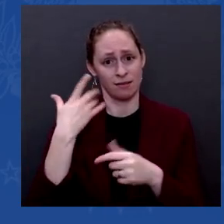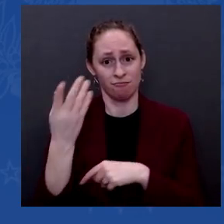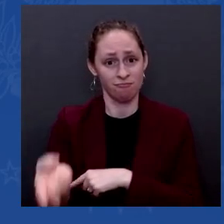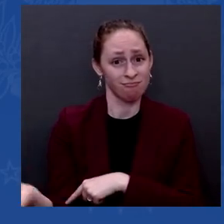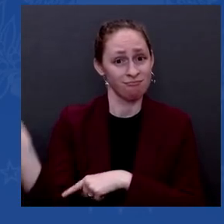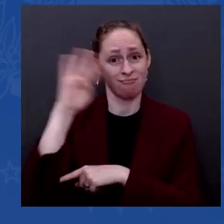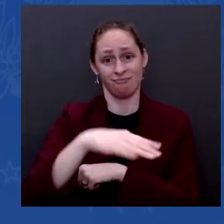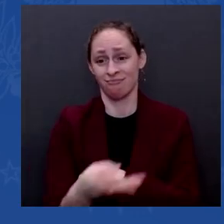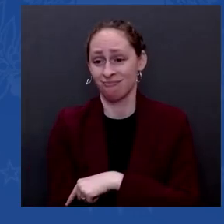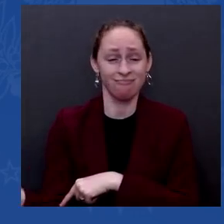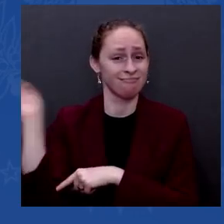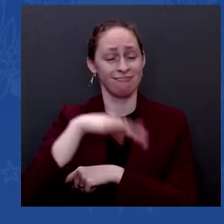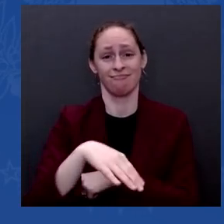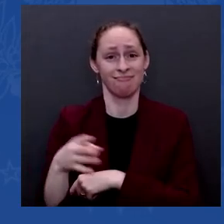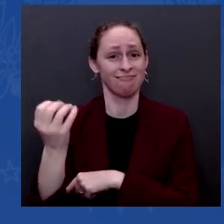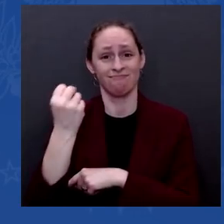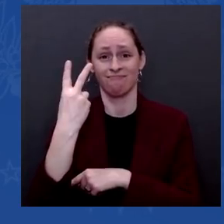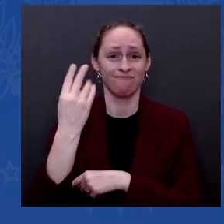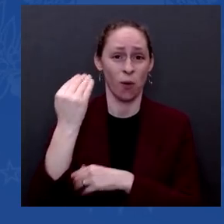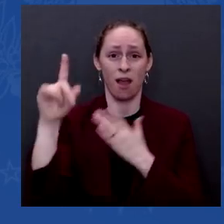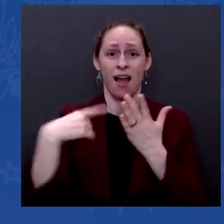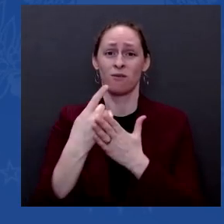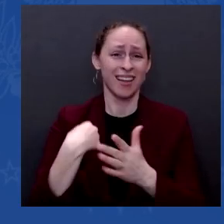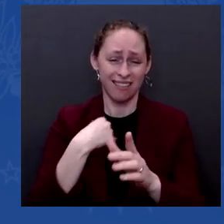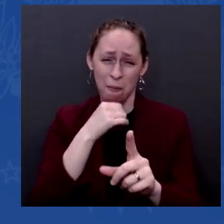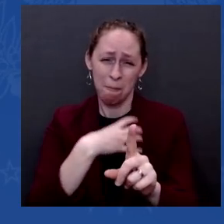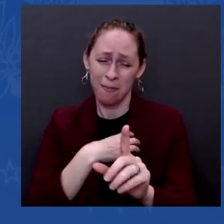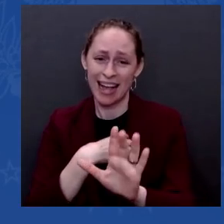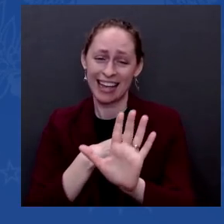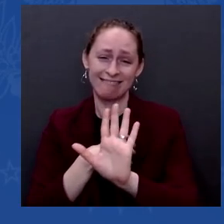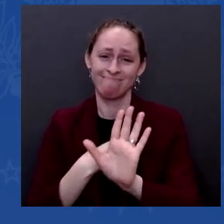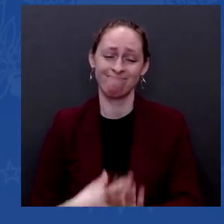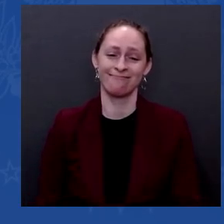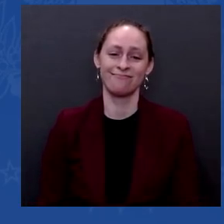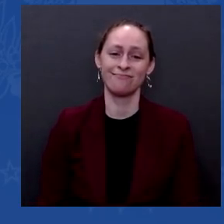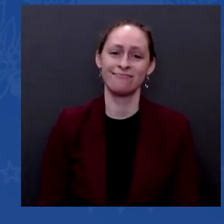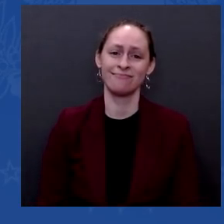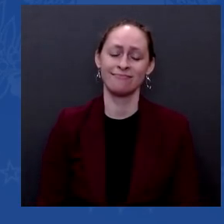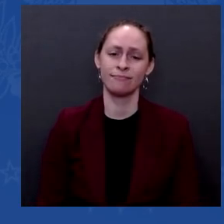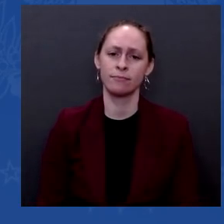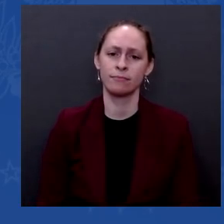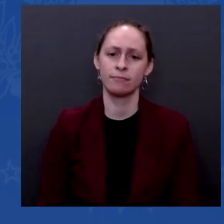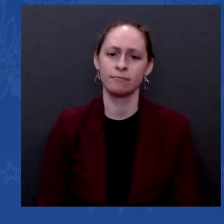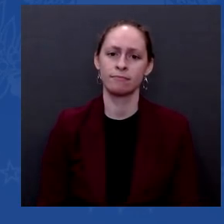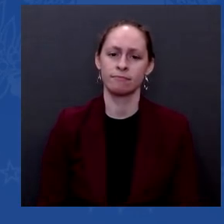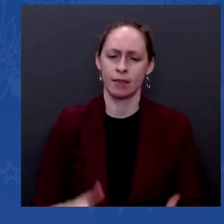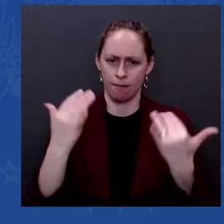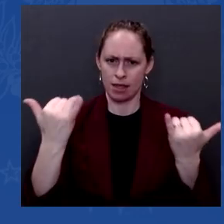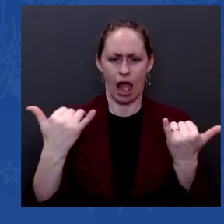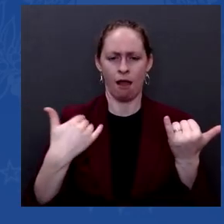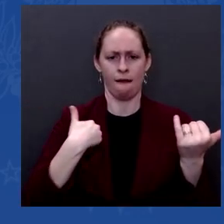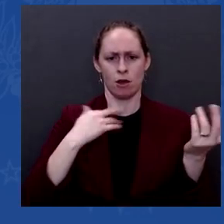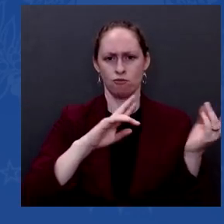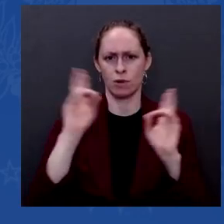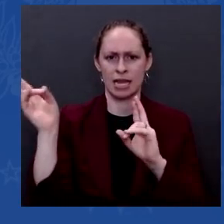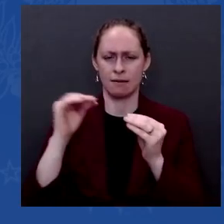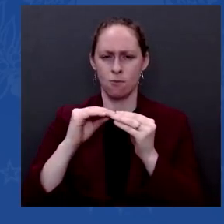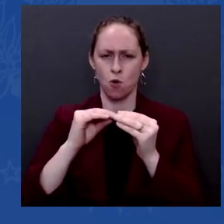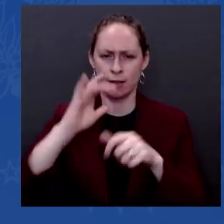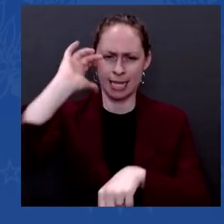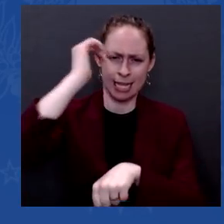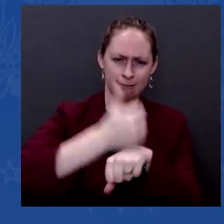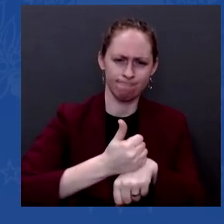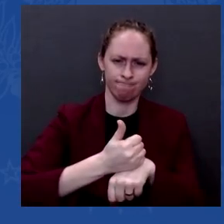of the big chunks have been put in place and we know the direction, I'm also going to be out there seeking the more